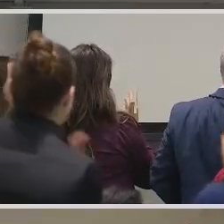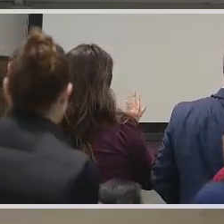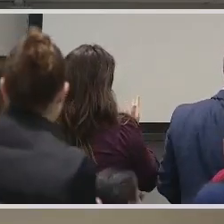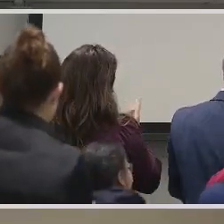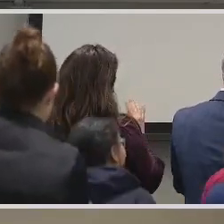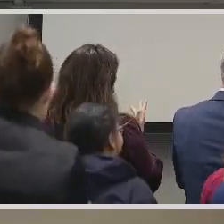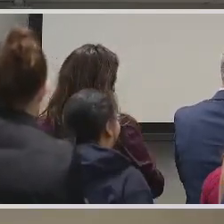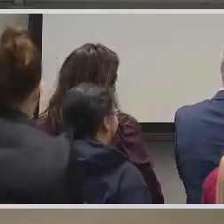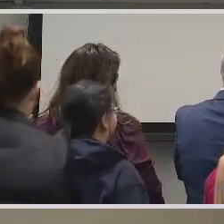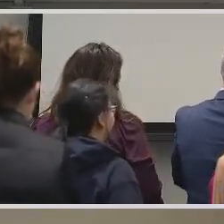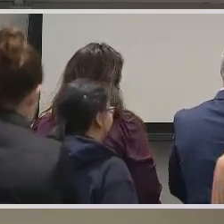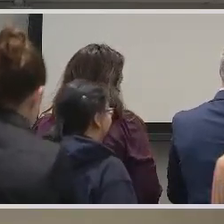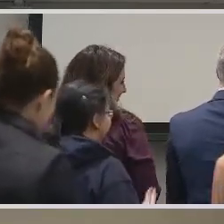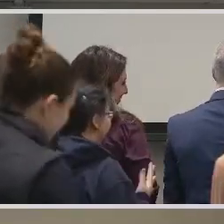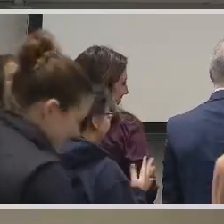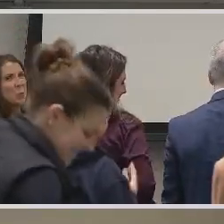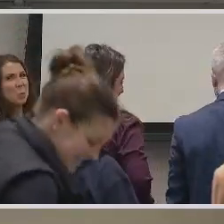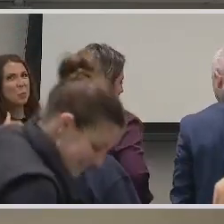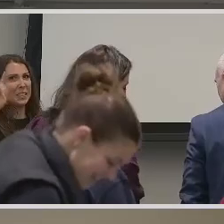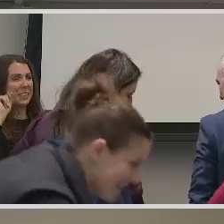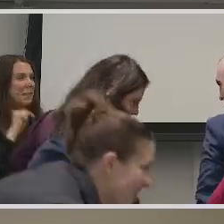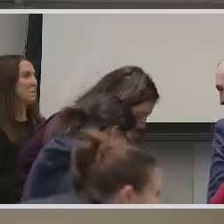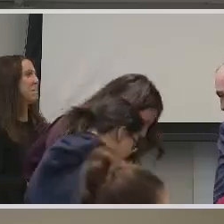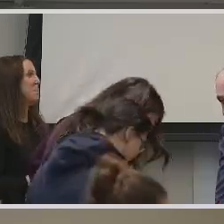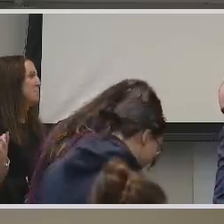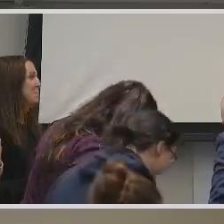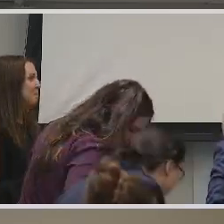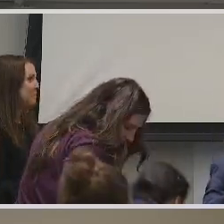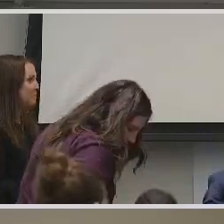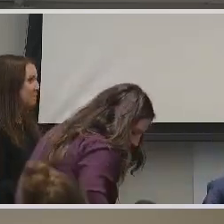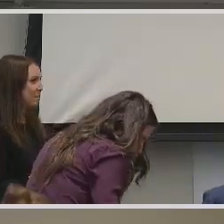Thank you. Thank you. I appreciate it. Thank you so much.